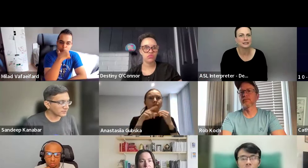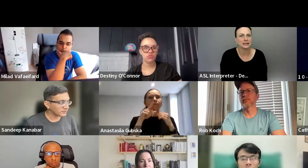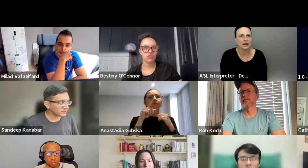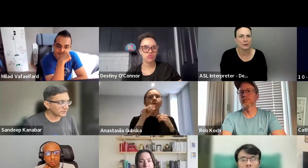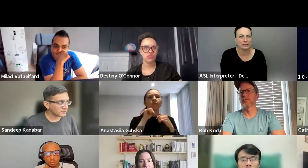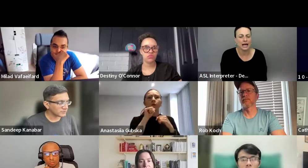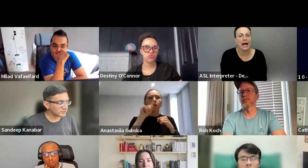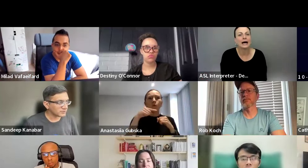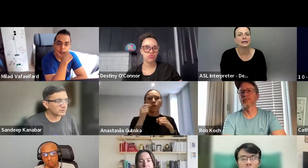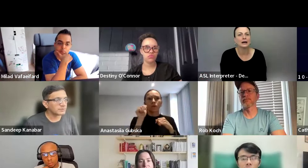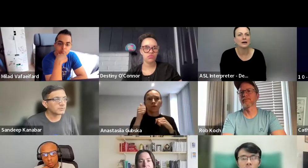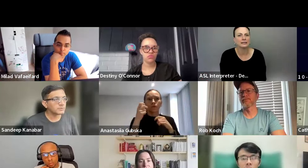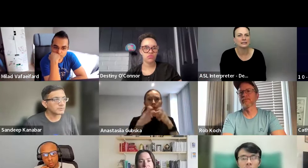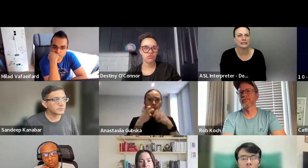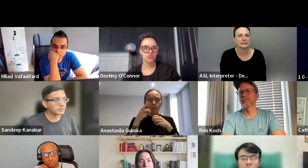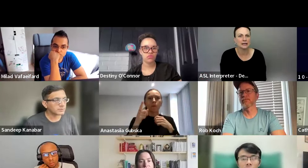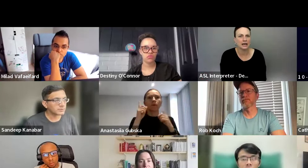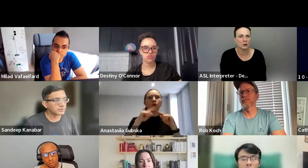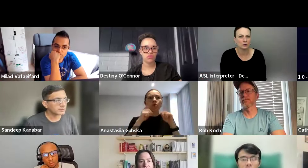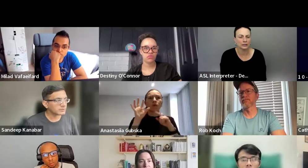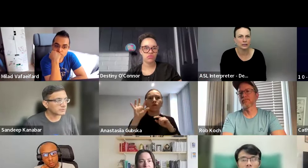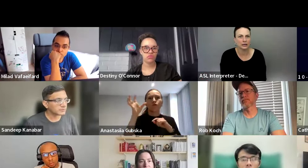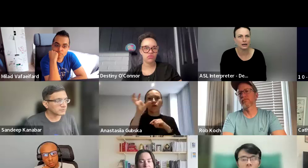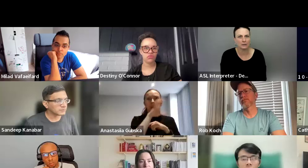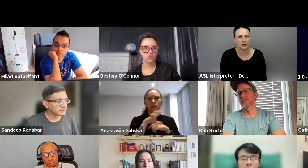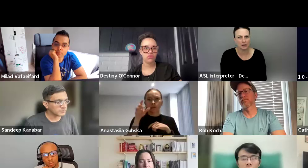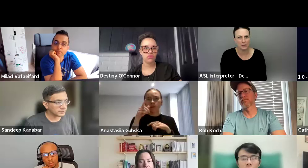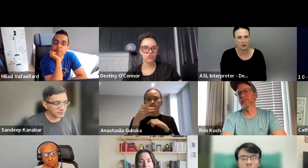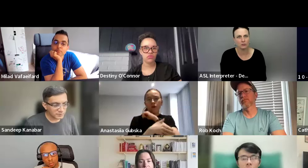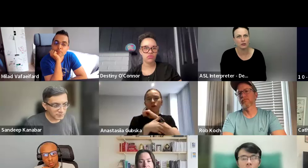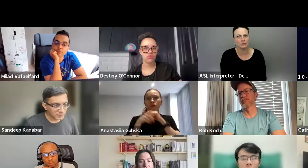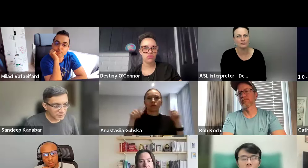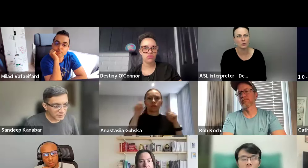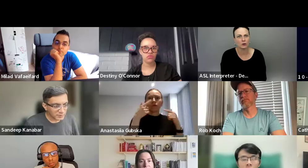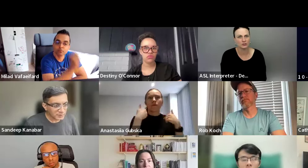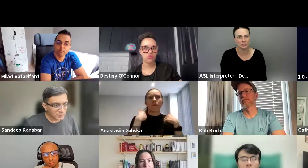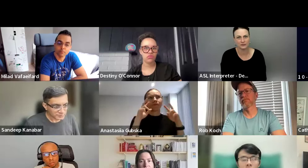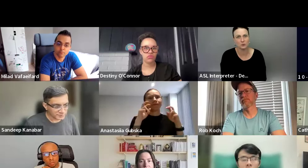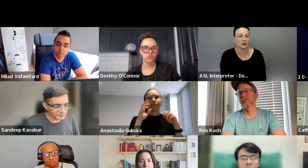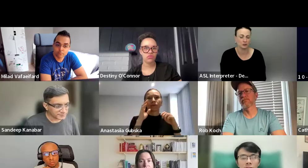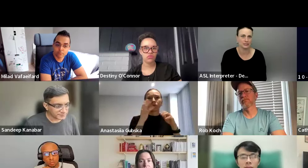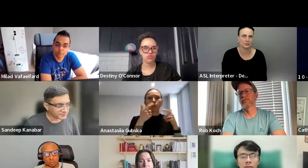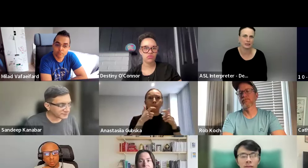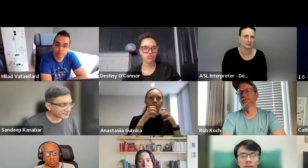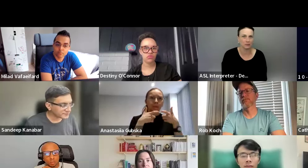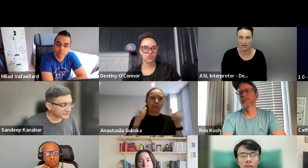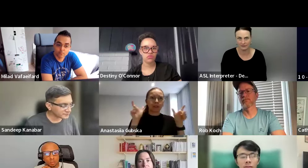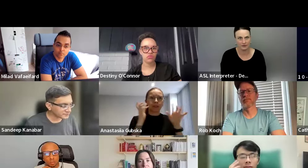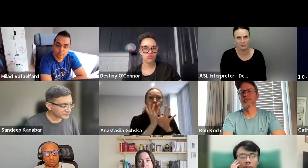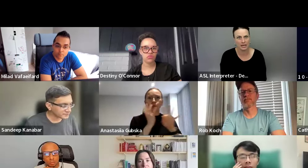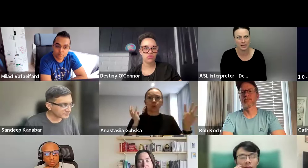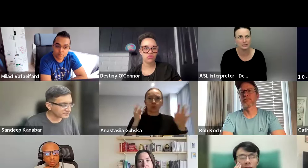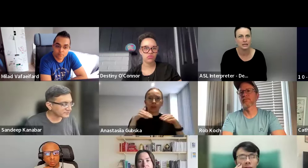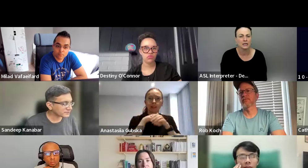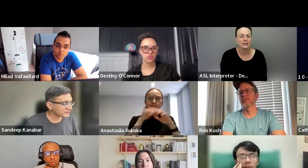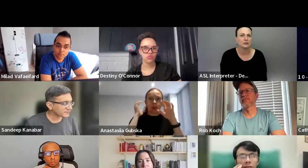Anastasia said, I wanted to add that it's not only, um, a problem for just a few countries, but it's a lot of